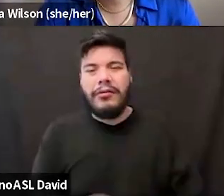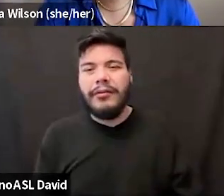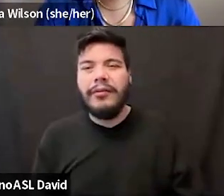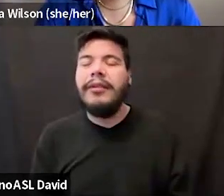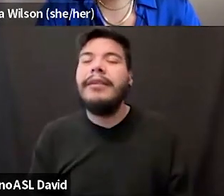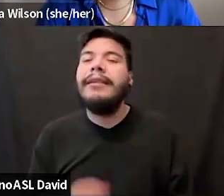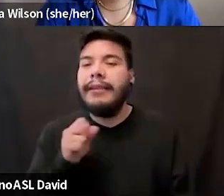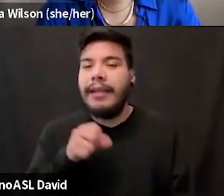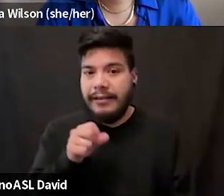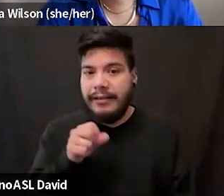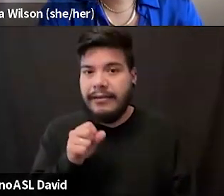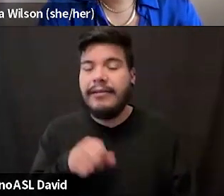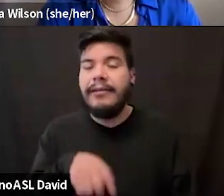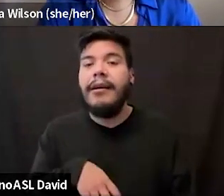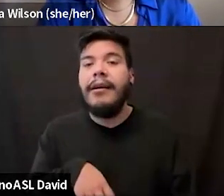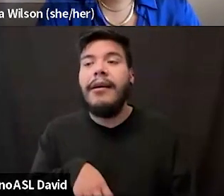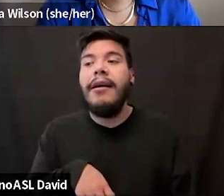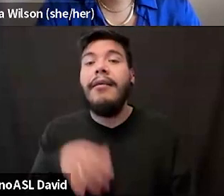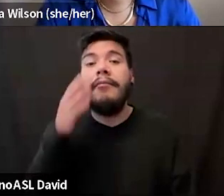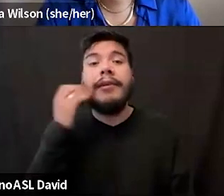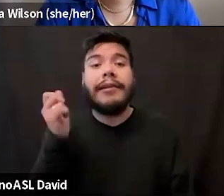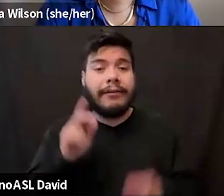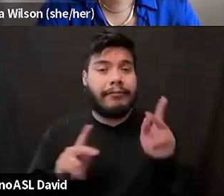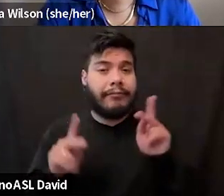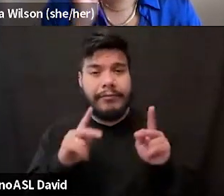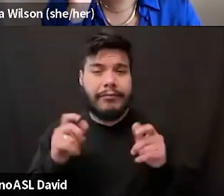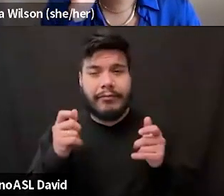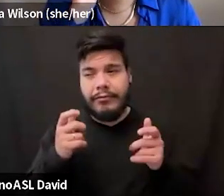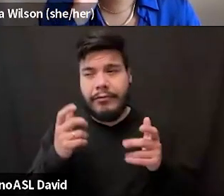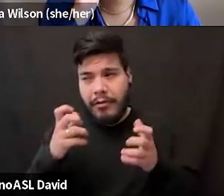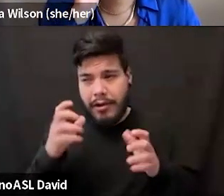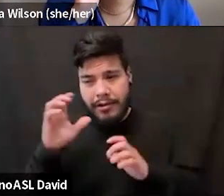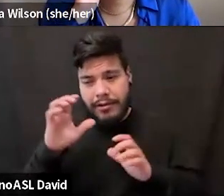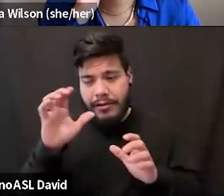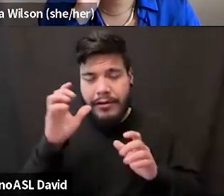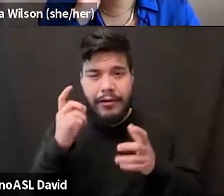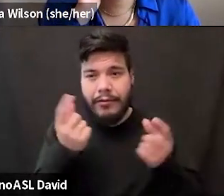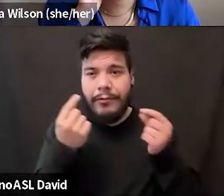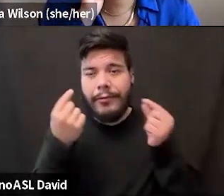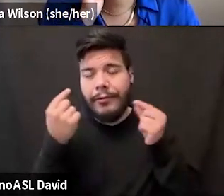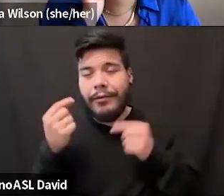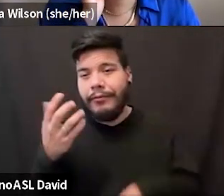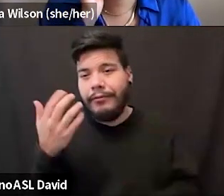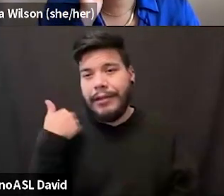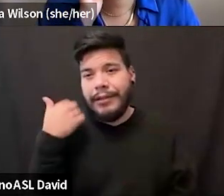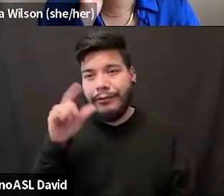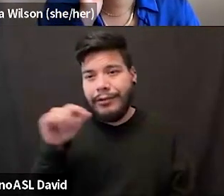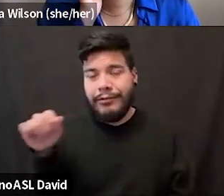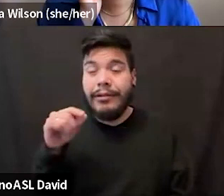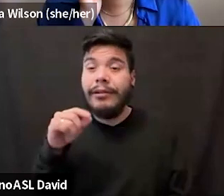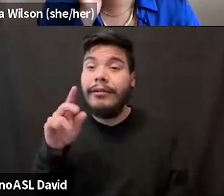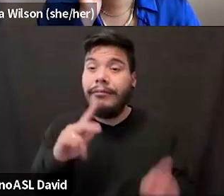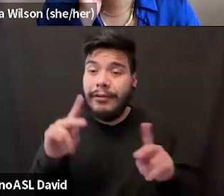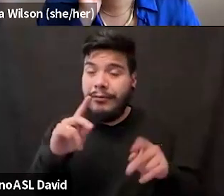yes. So because people were looking for things to do in 2020, um, many people, especially after,